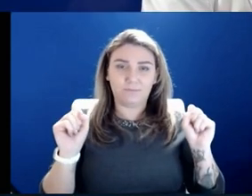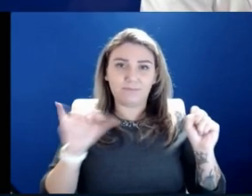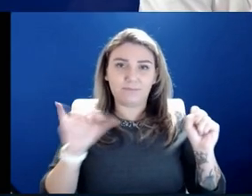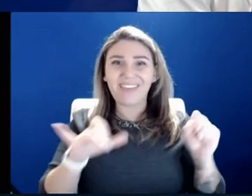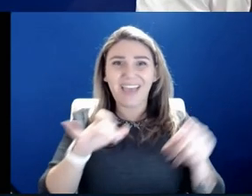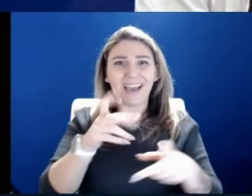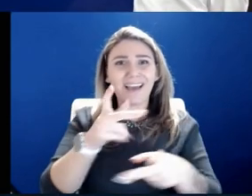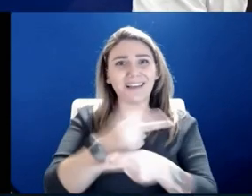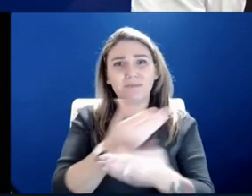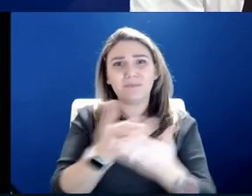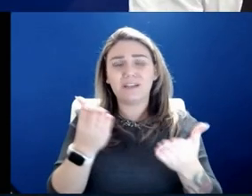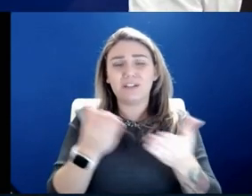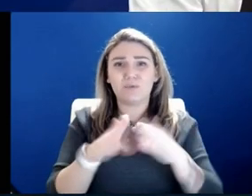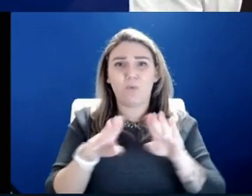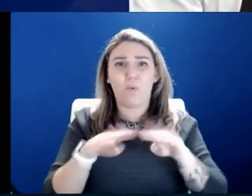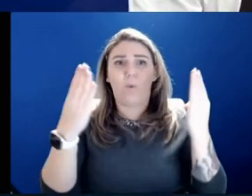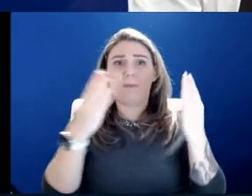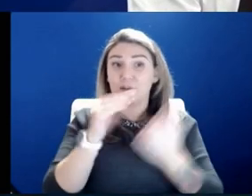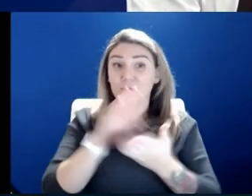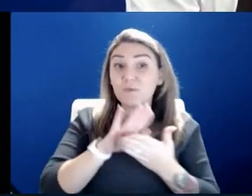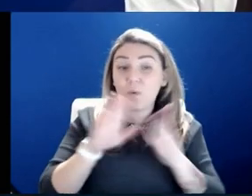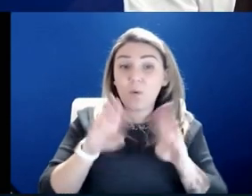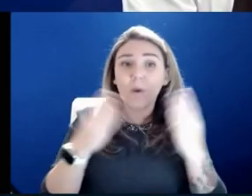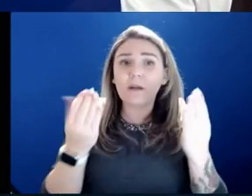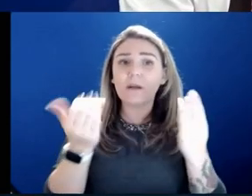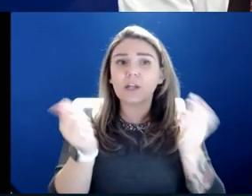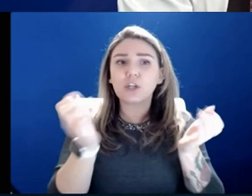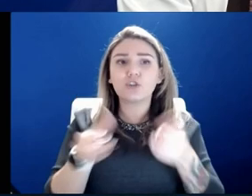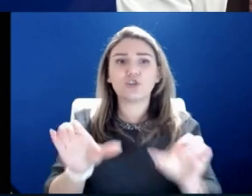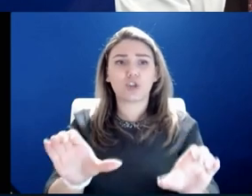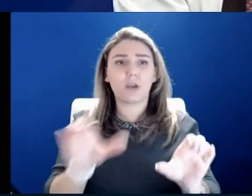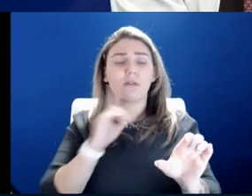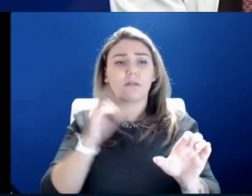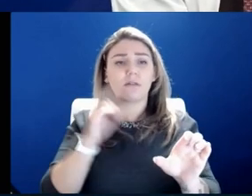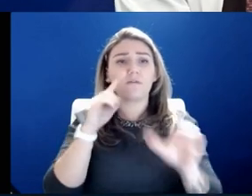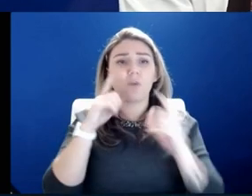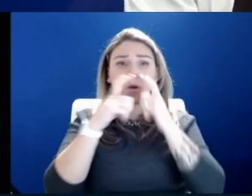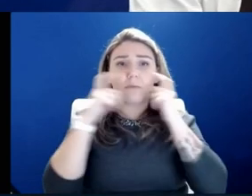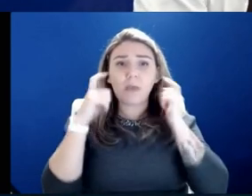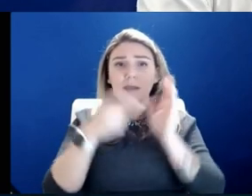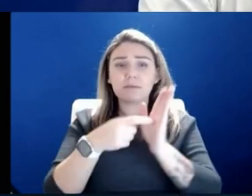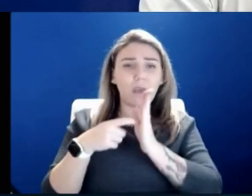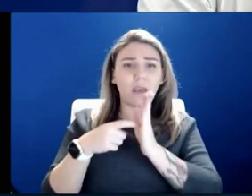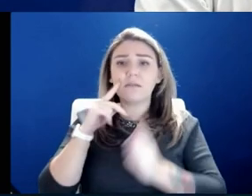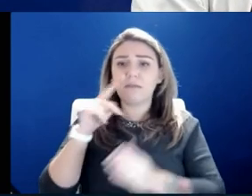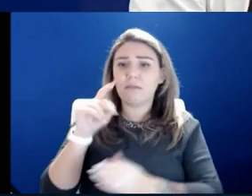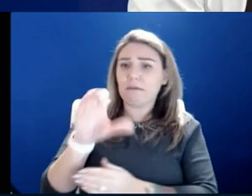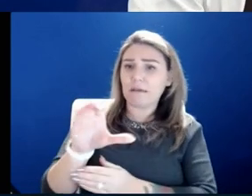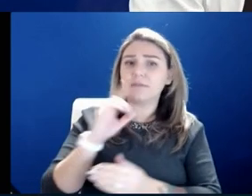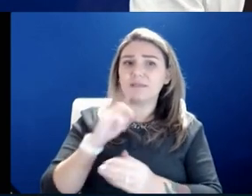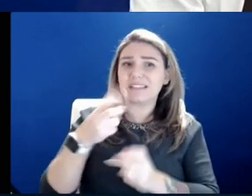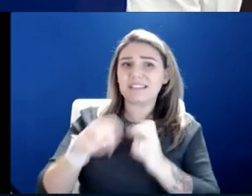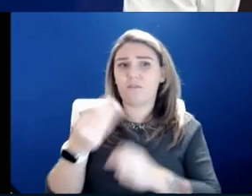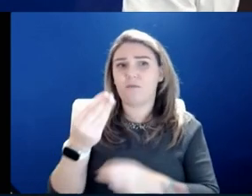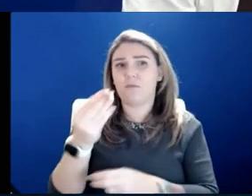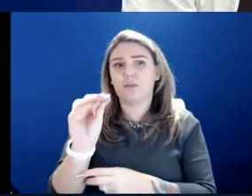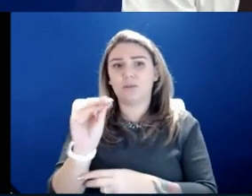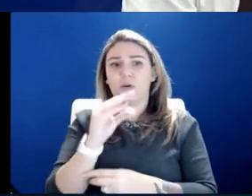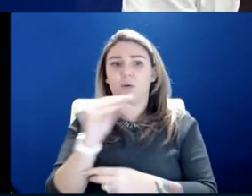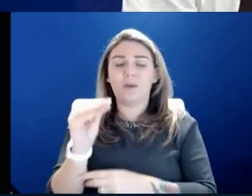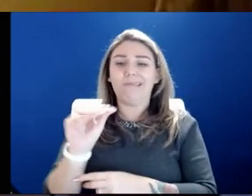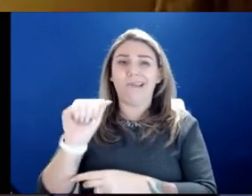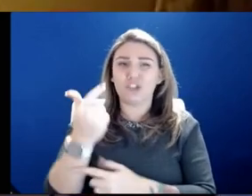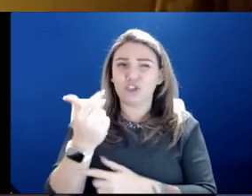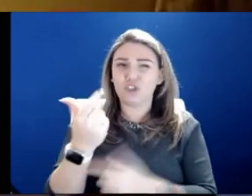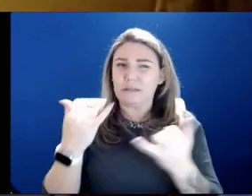school open. Any chance that there will be a mask mandate for Kansas City? know that's got to be difficult in Missouri with the attorney general right now. Yeah.